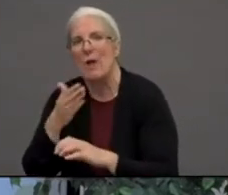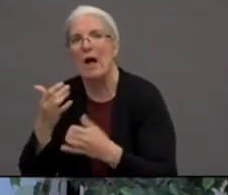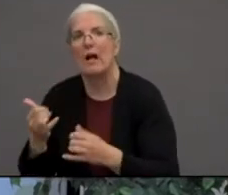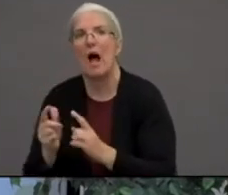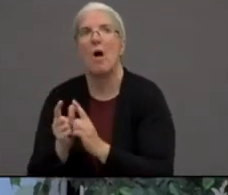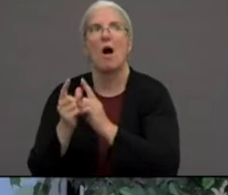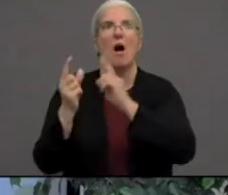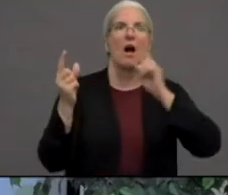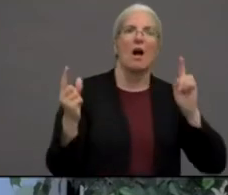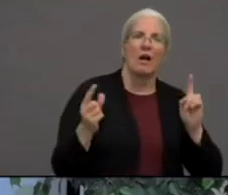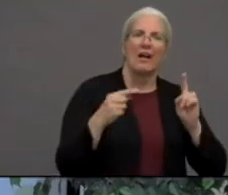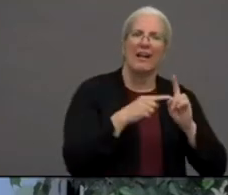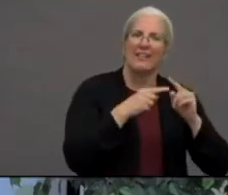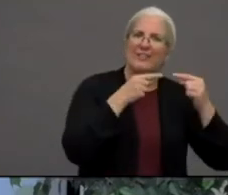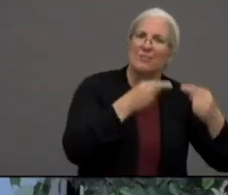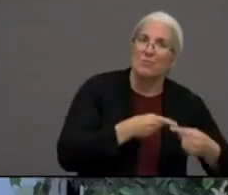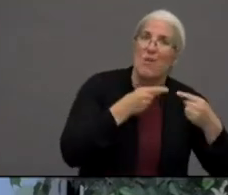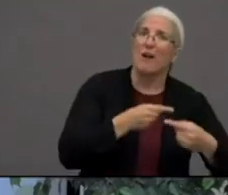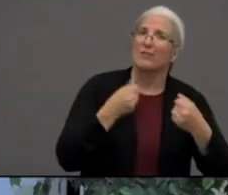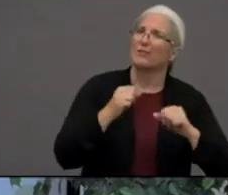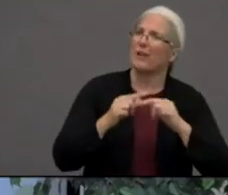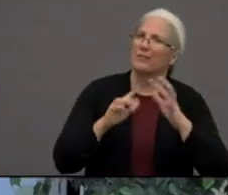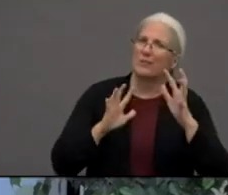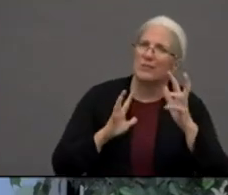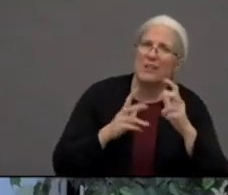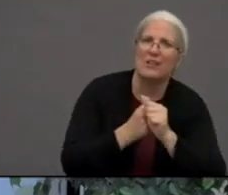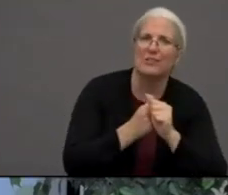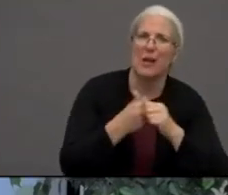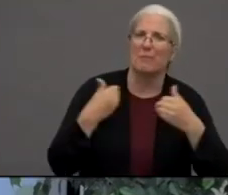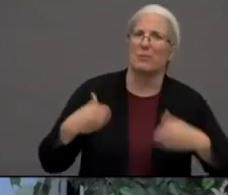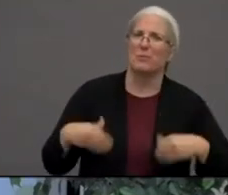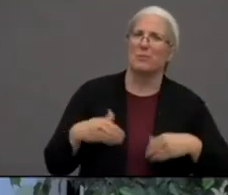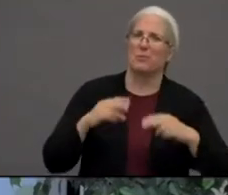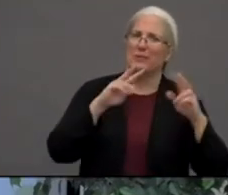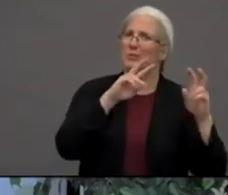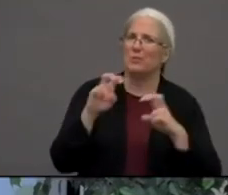their academic goals right now? Right.